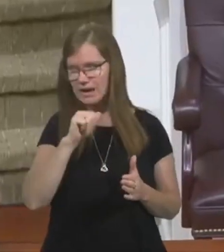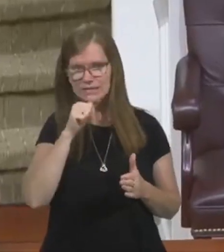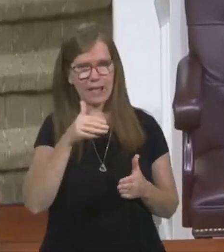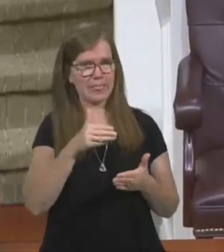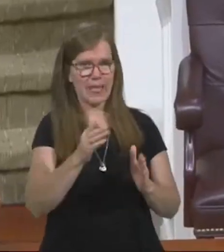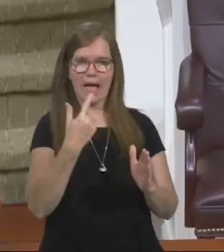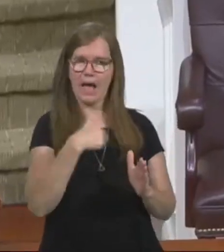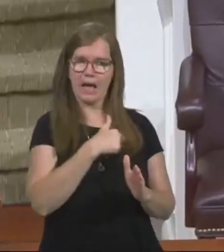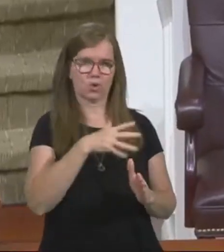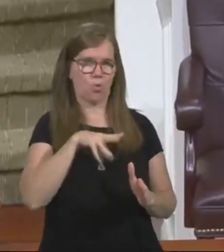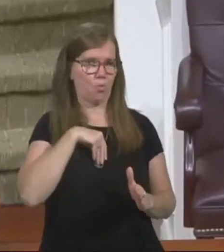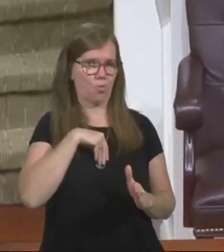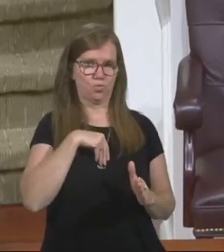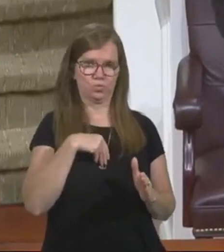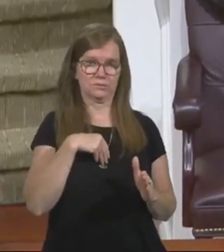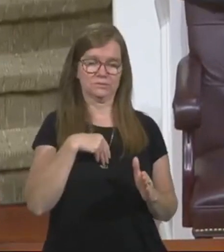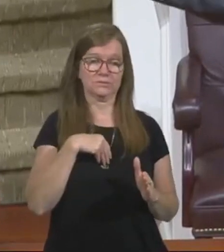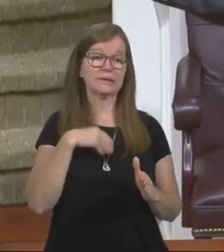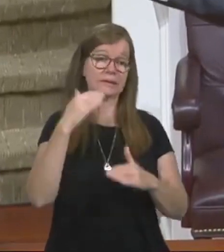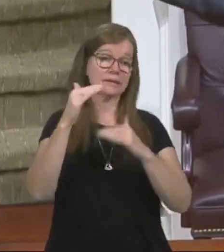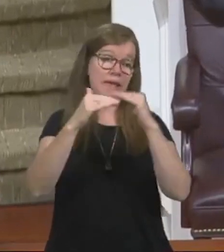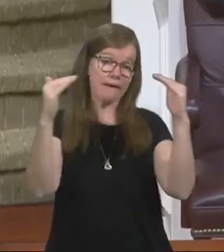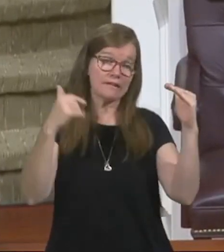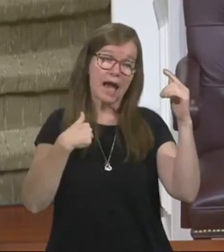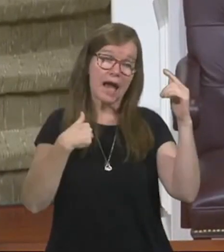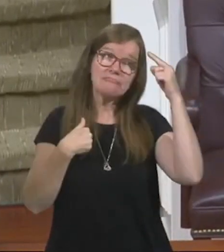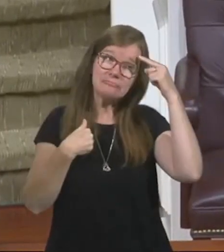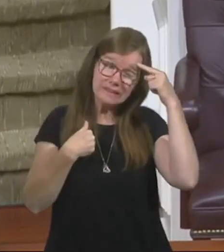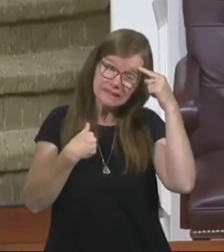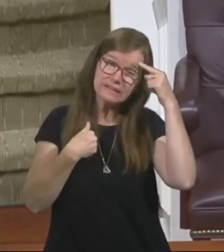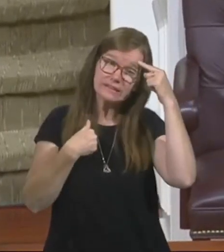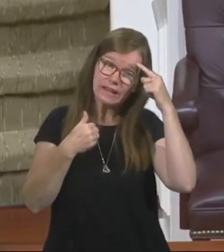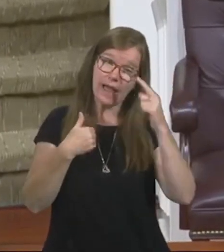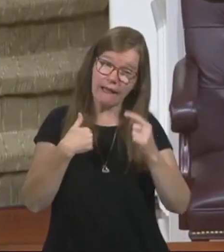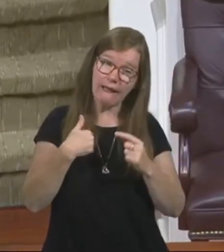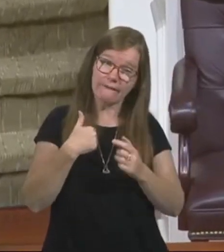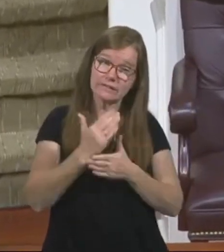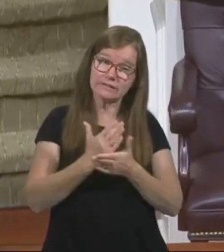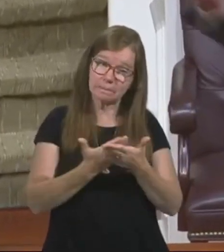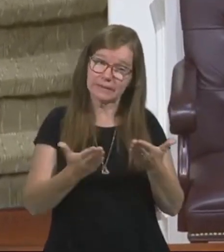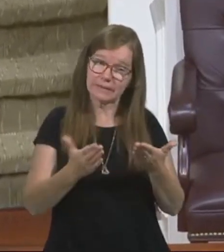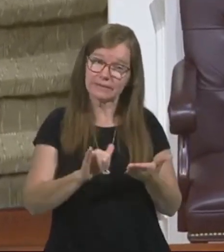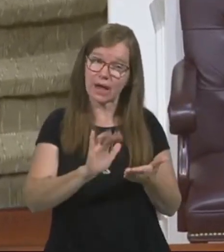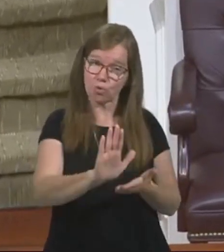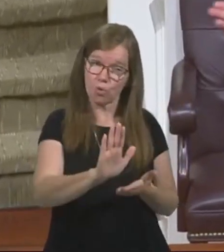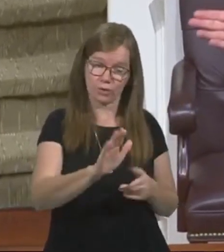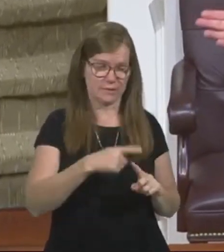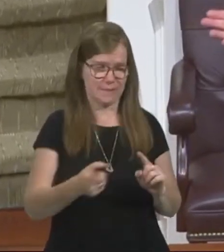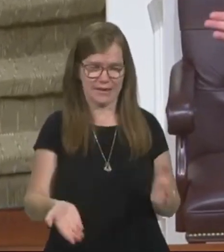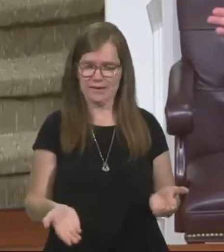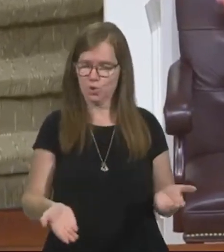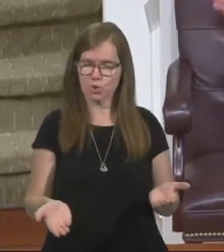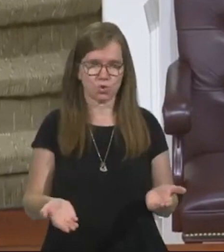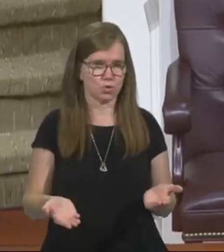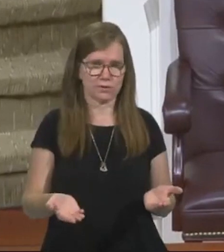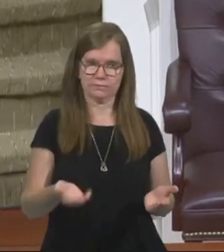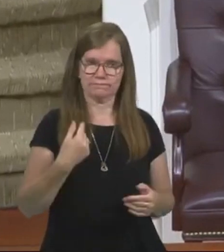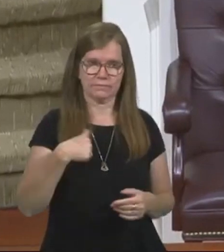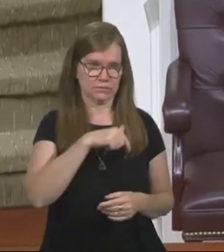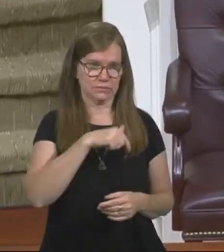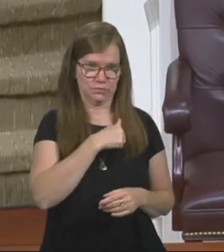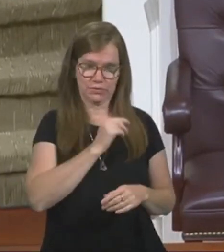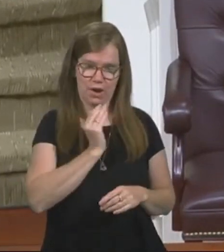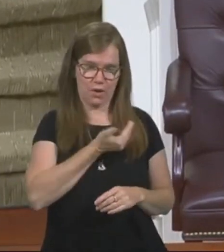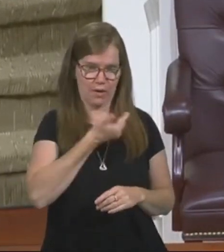owners. In the next life, I think there are things that are your own. In this life, you and I,